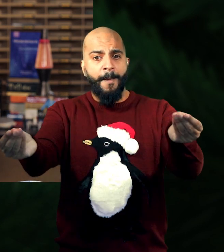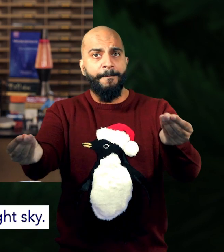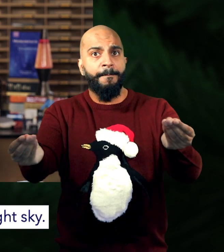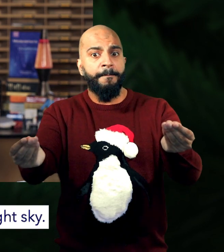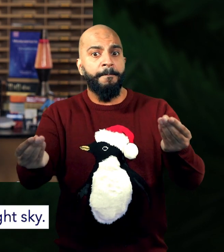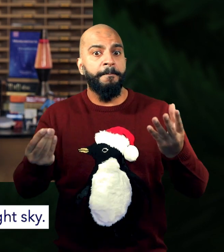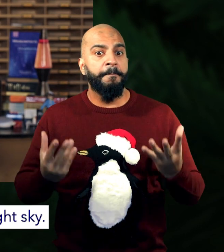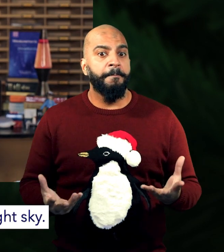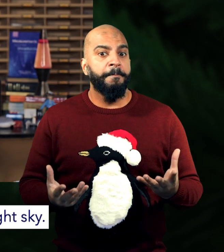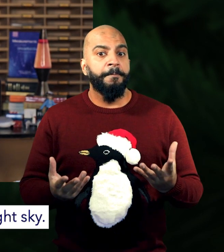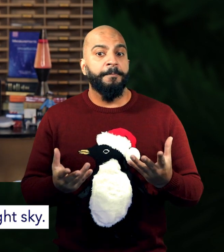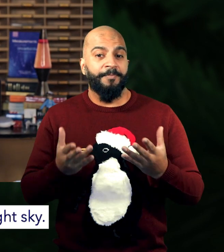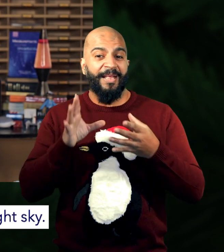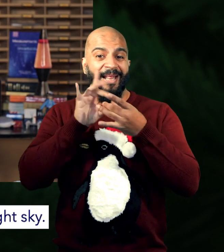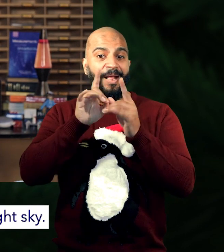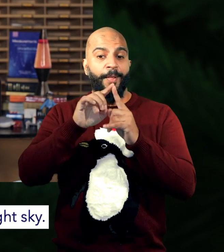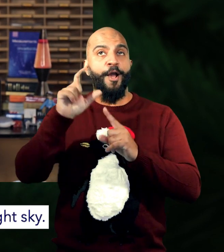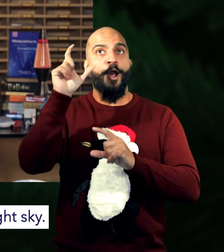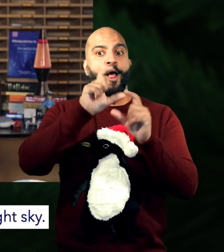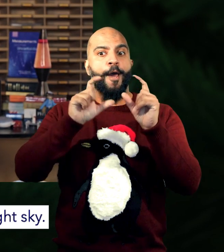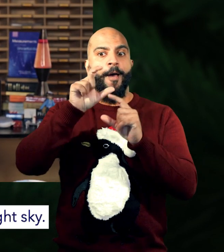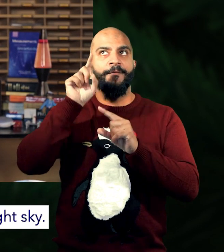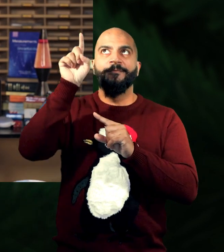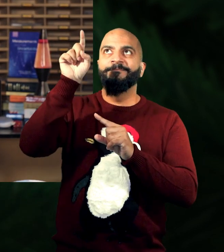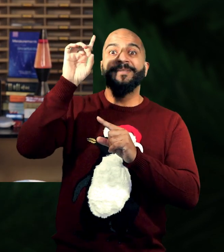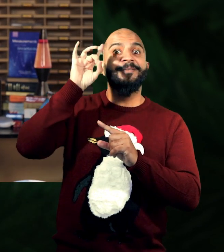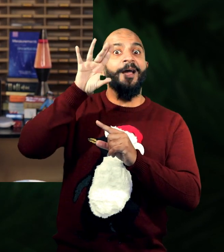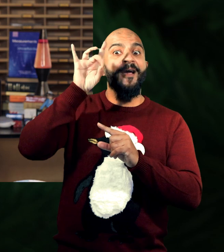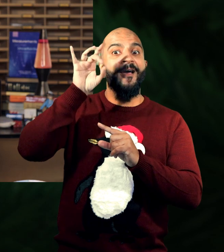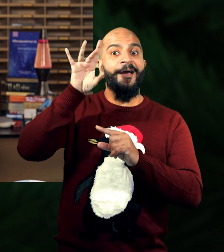And it all comes down to what colours we see in the night sky.